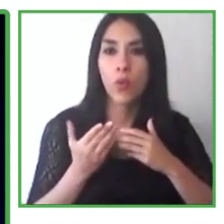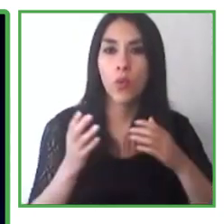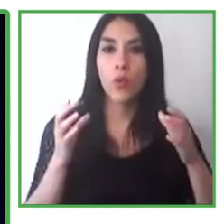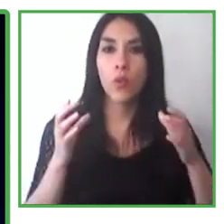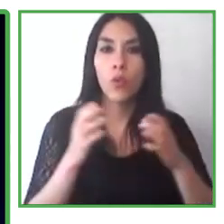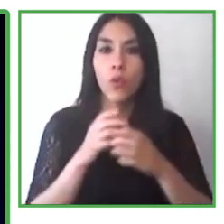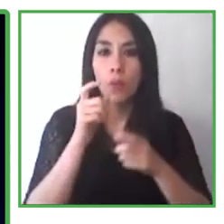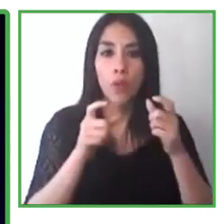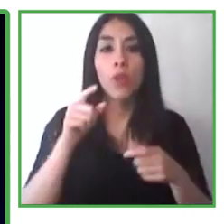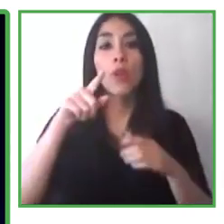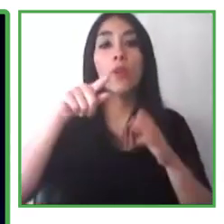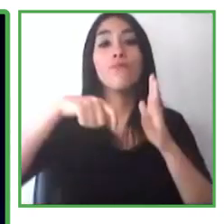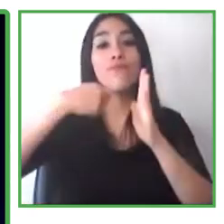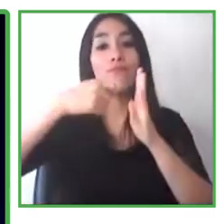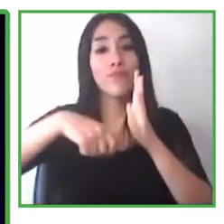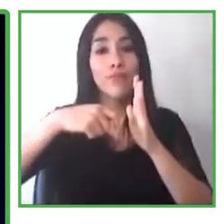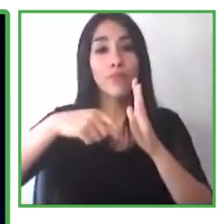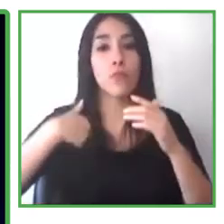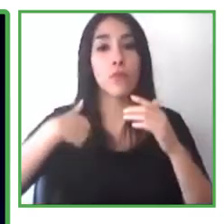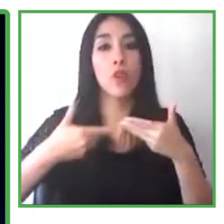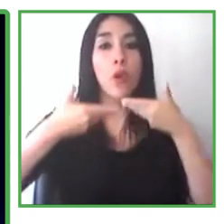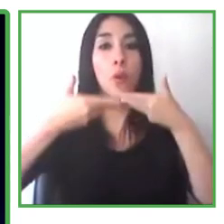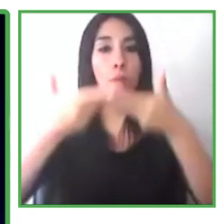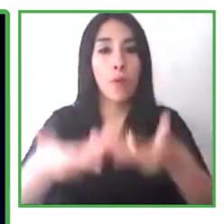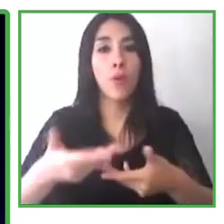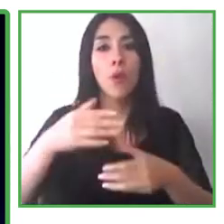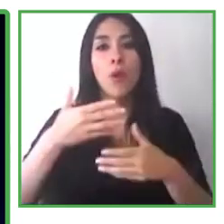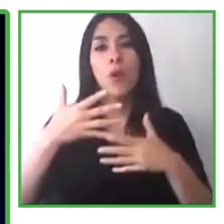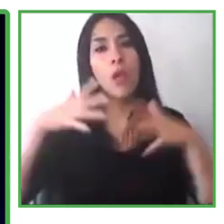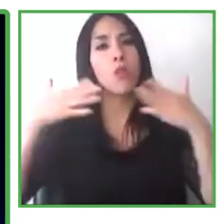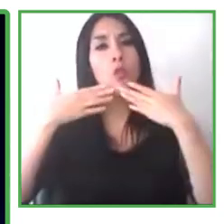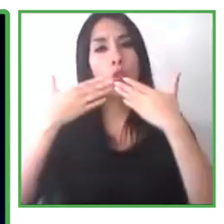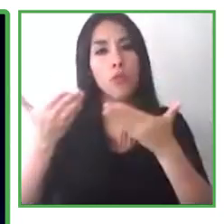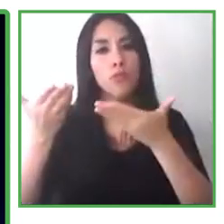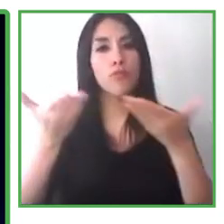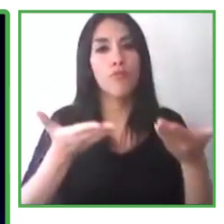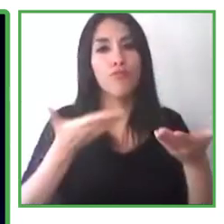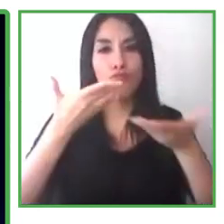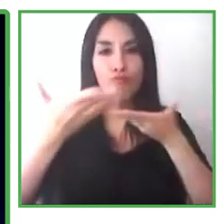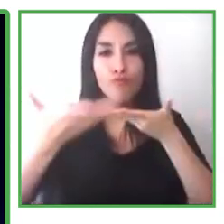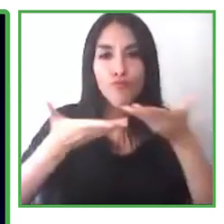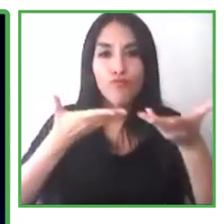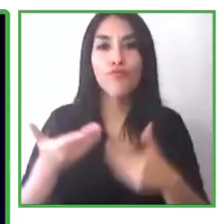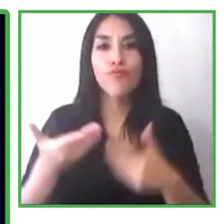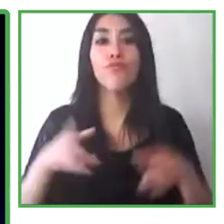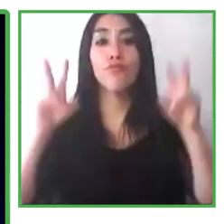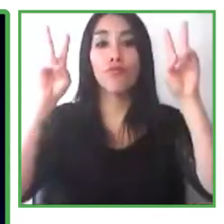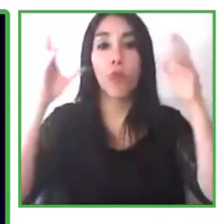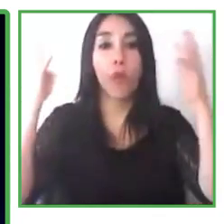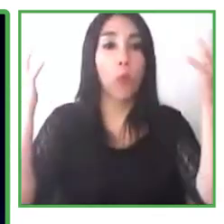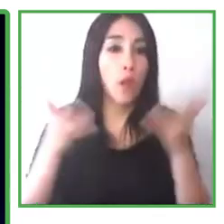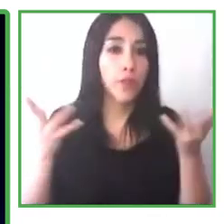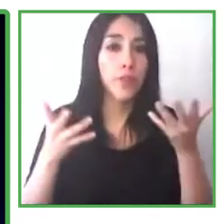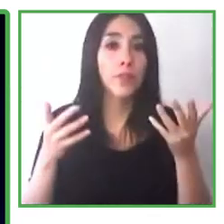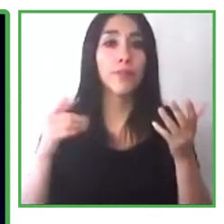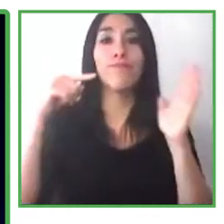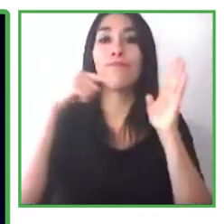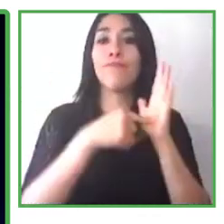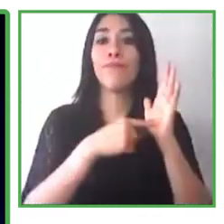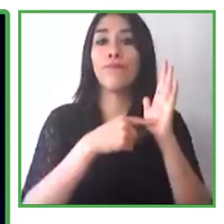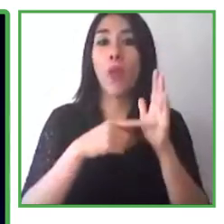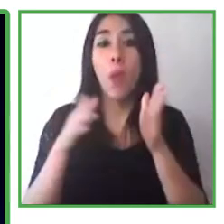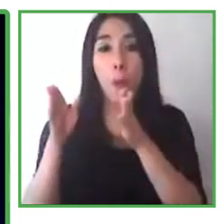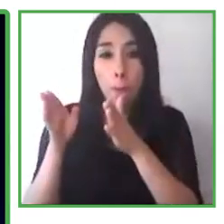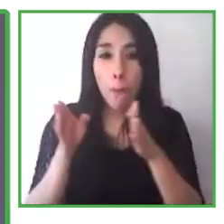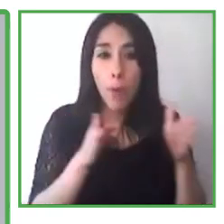chance to speak about IBM's global diversability inclusion strategy. Could you please go to the next